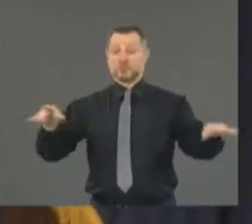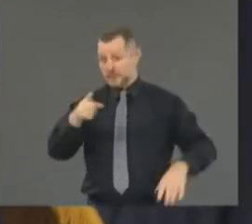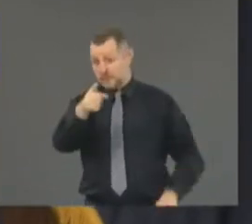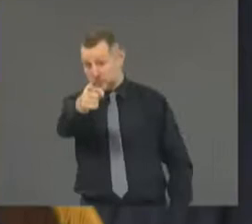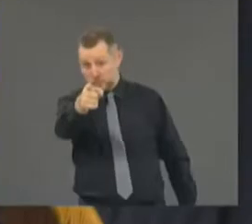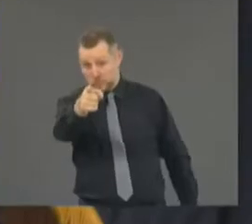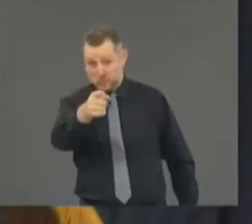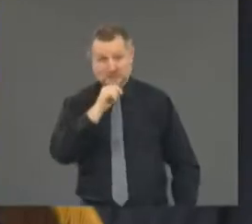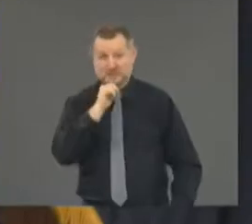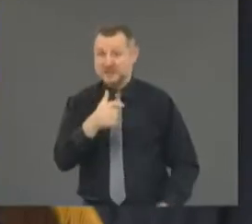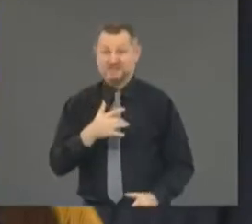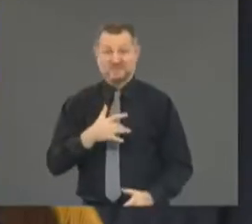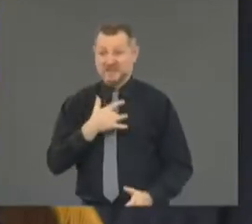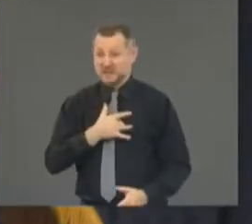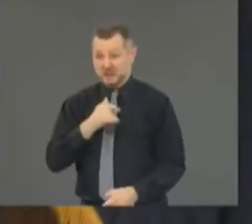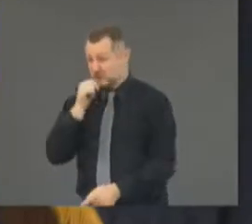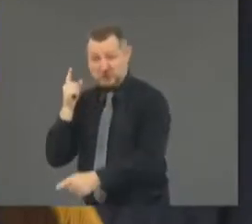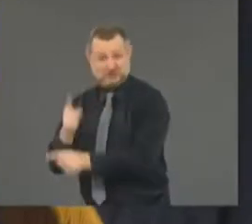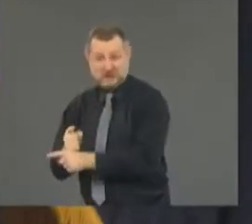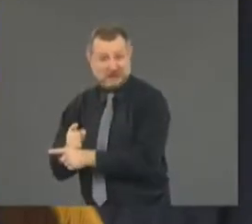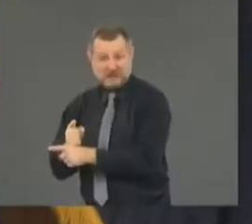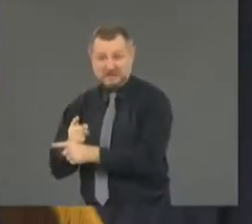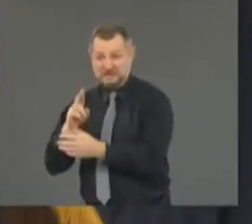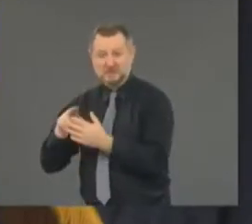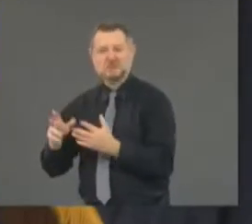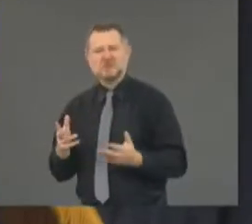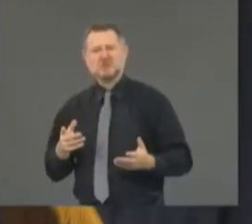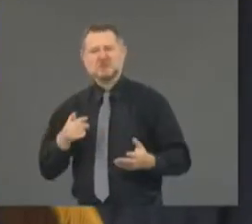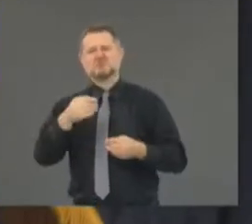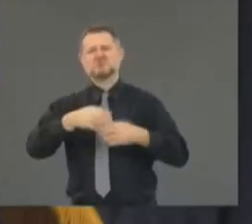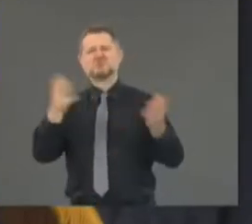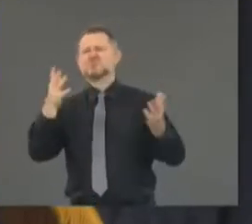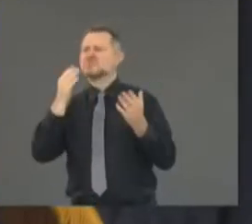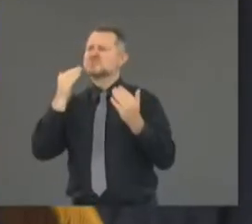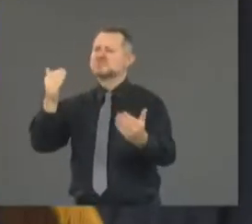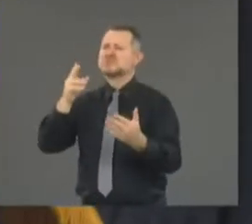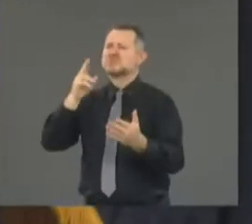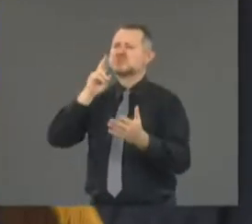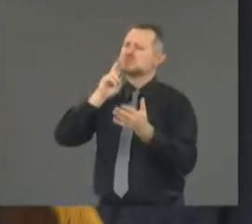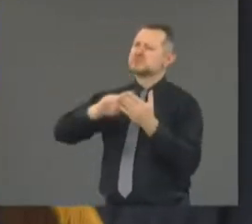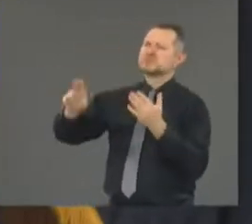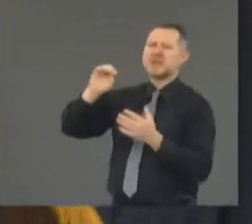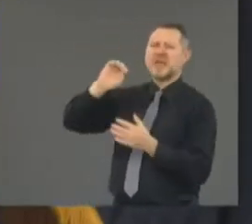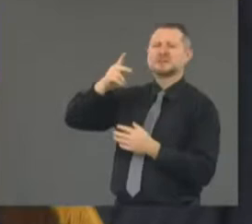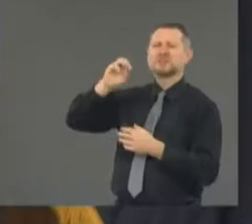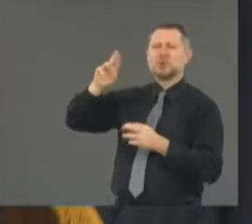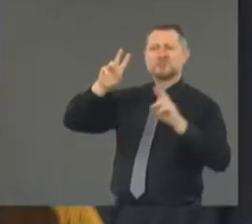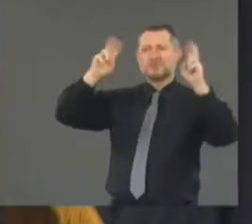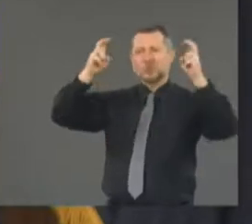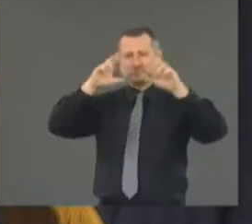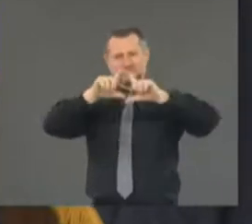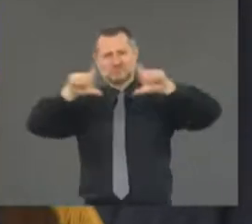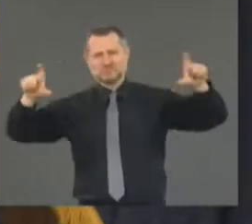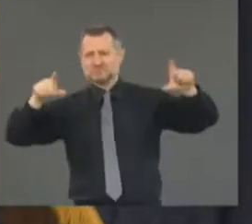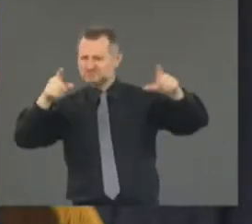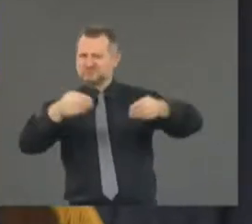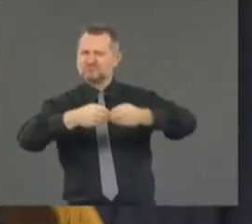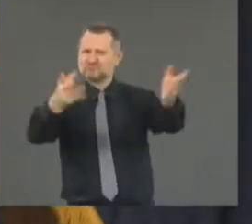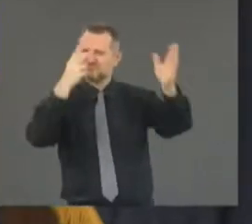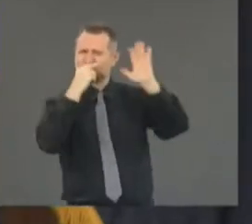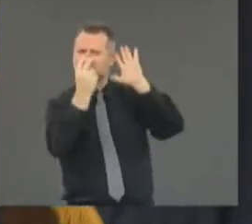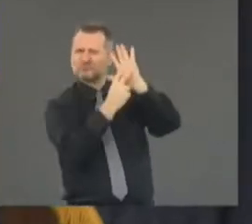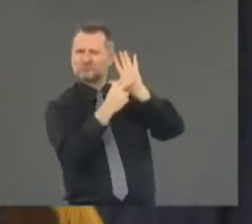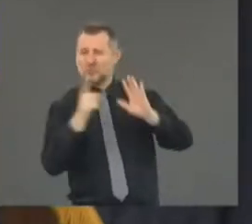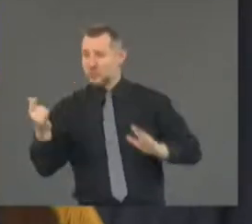uh, when you pull up, uh, Secretary Esper's quote again there, please? If you don't believe it's right, why did you do it? You